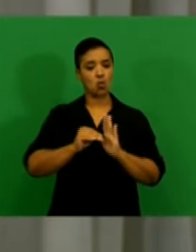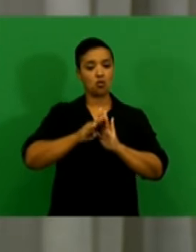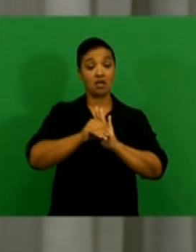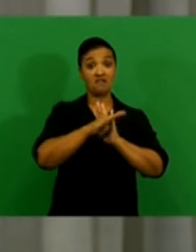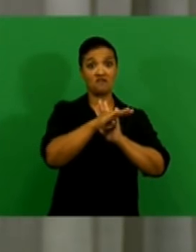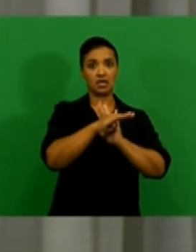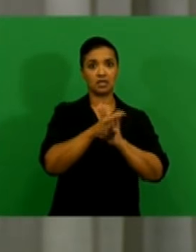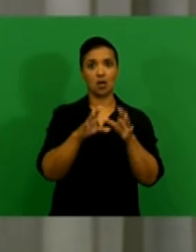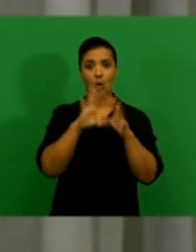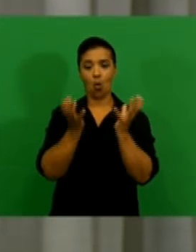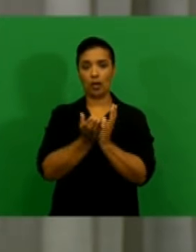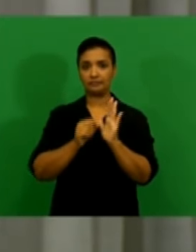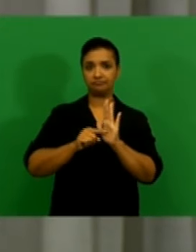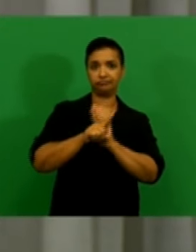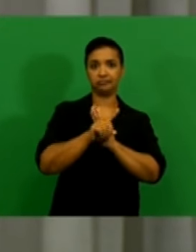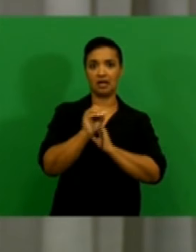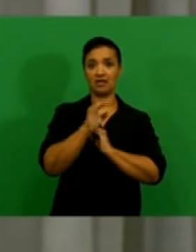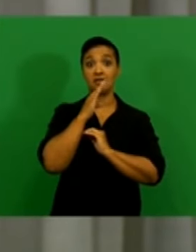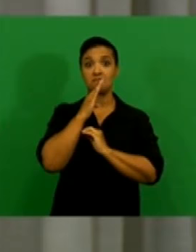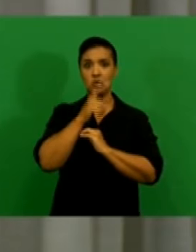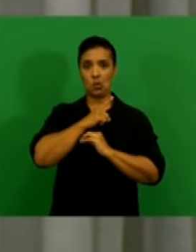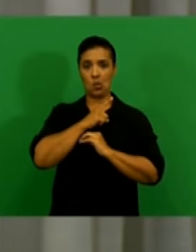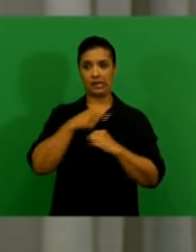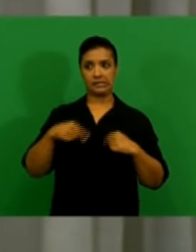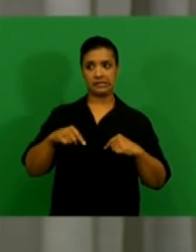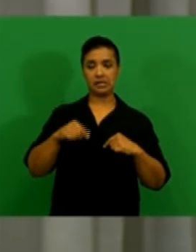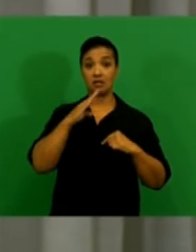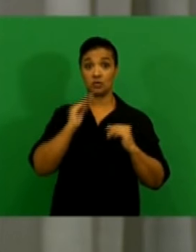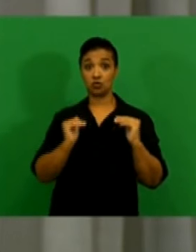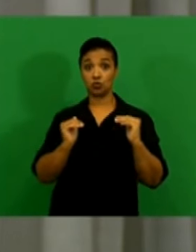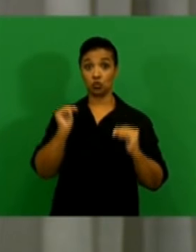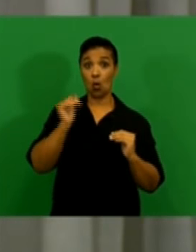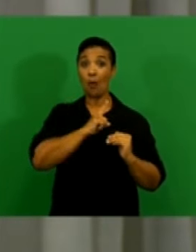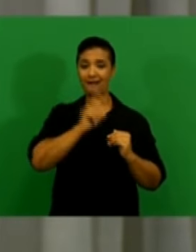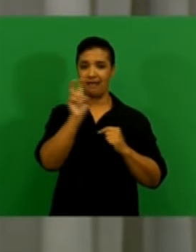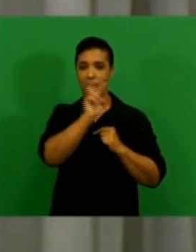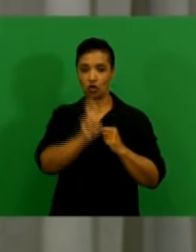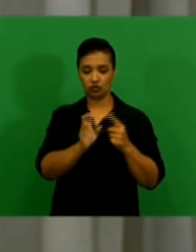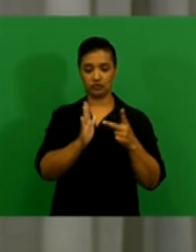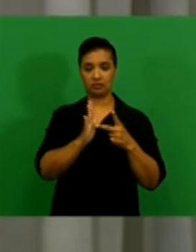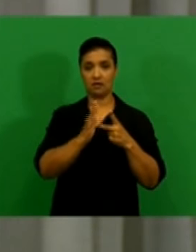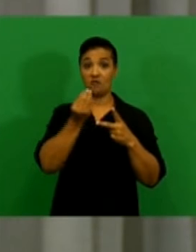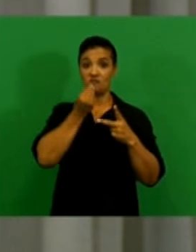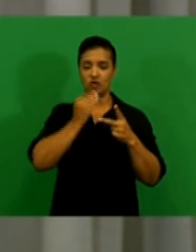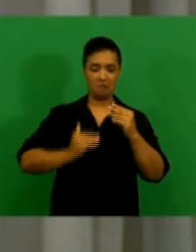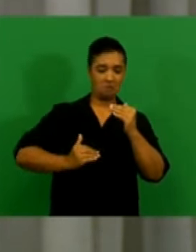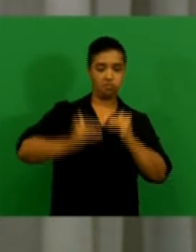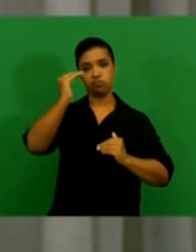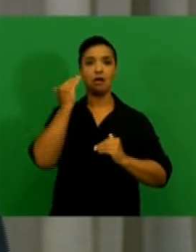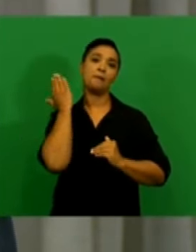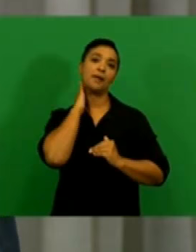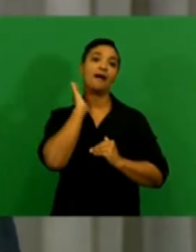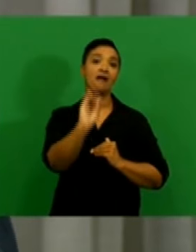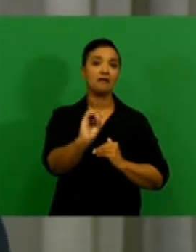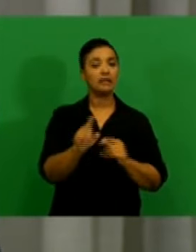up as fears of deflation recede amid higher energy and food prices. As expected,